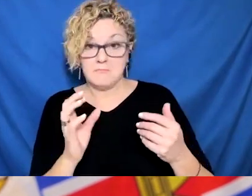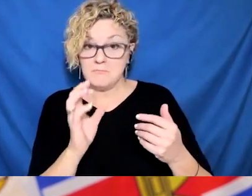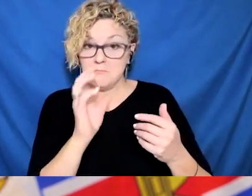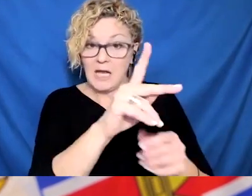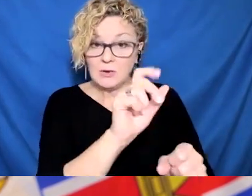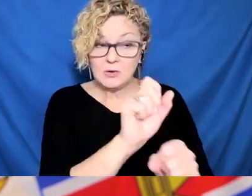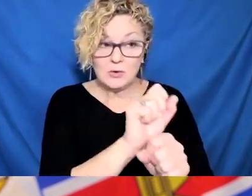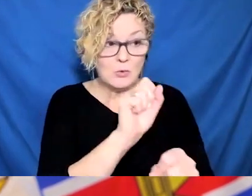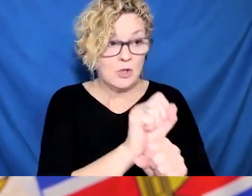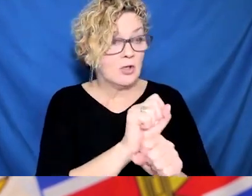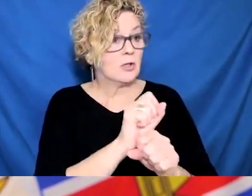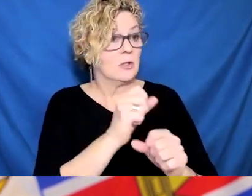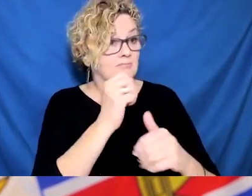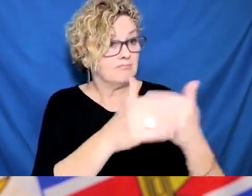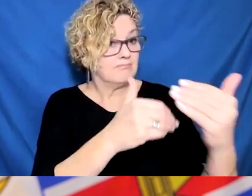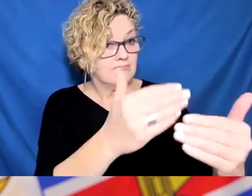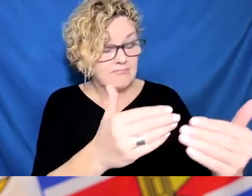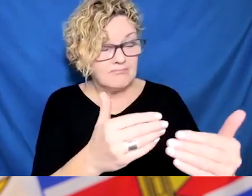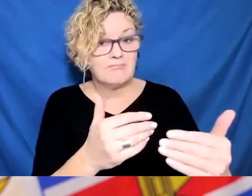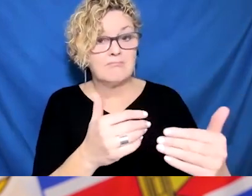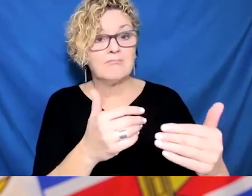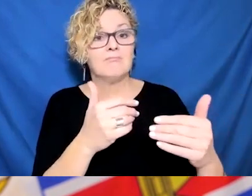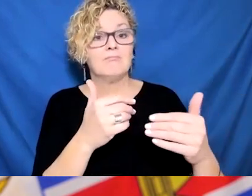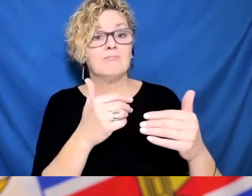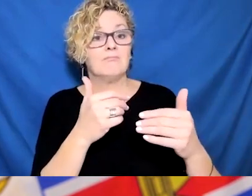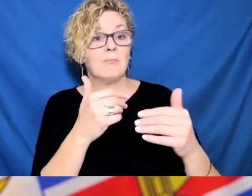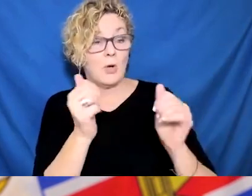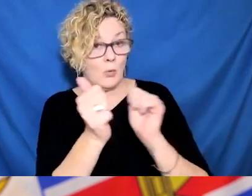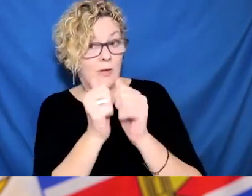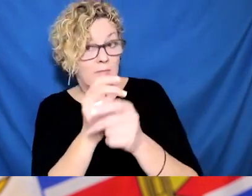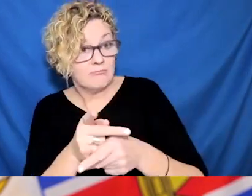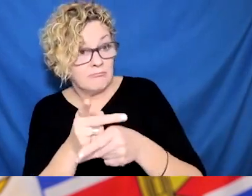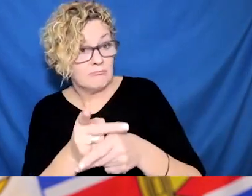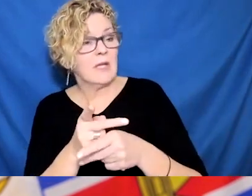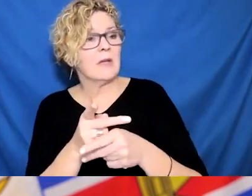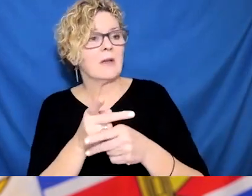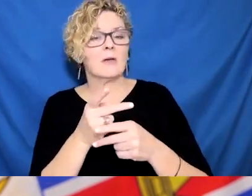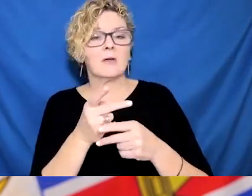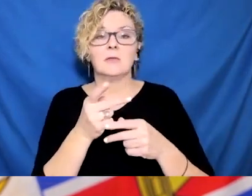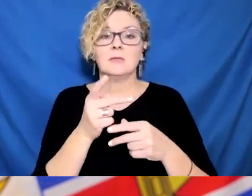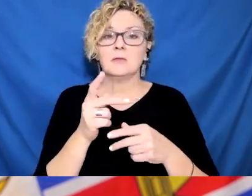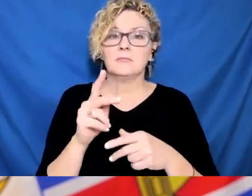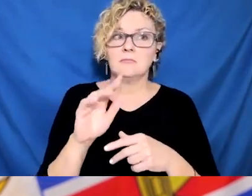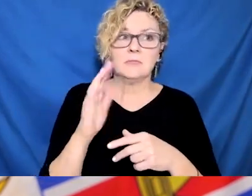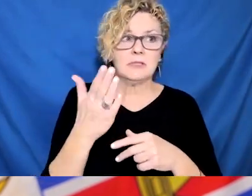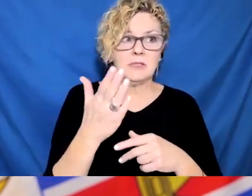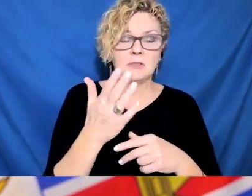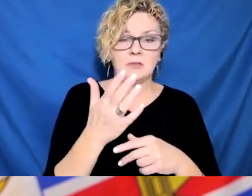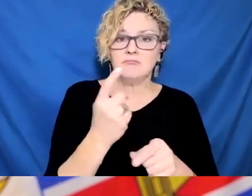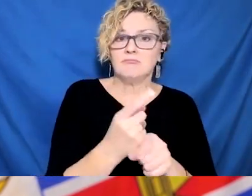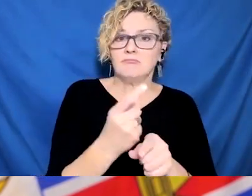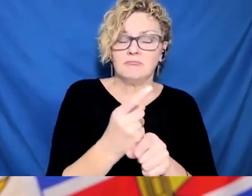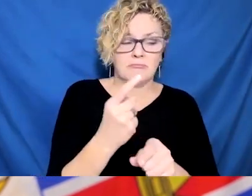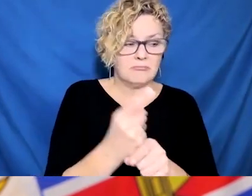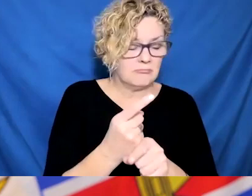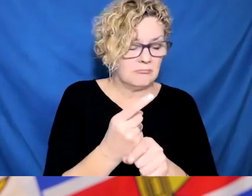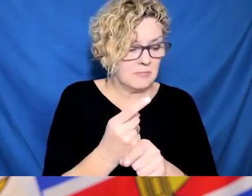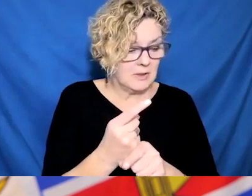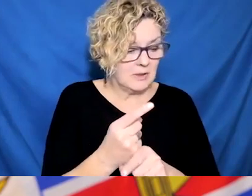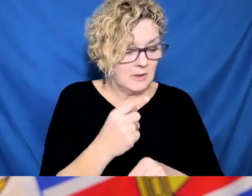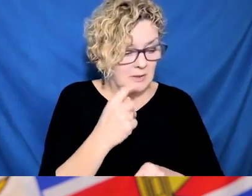we're learning more, and it was a misunderstanding. And when I recognized that that was posted and we changed it,